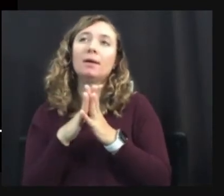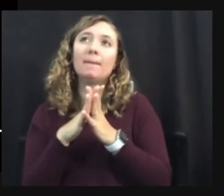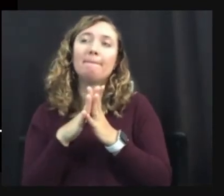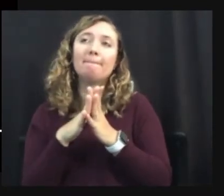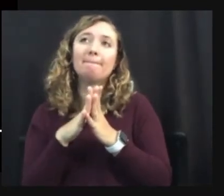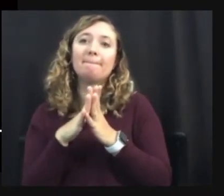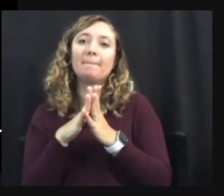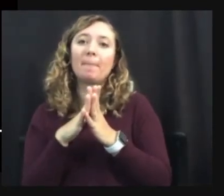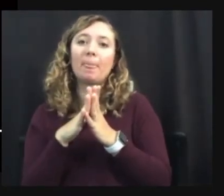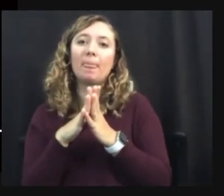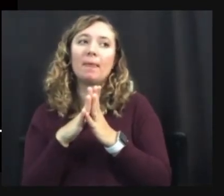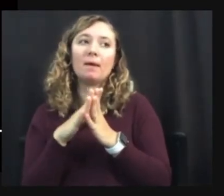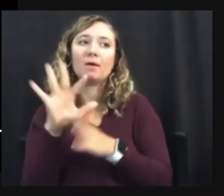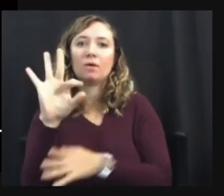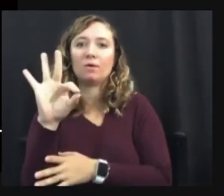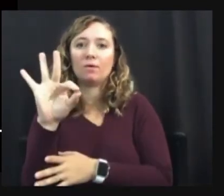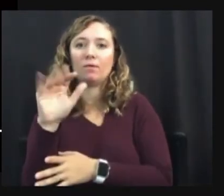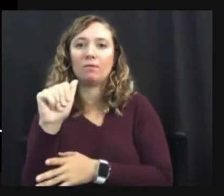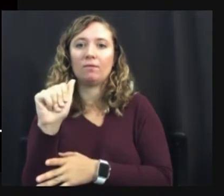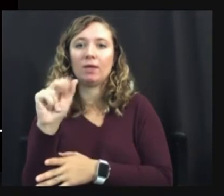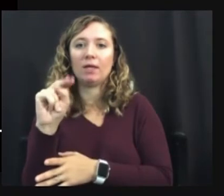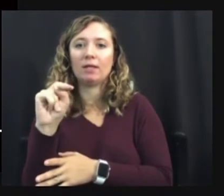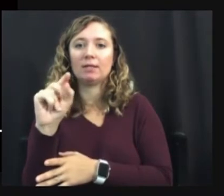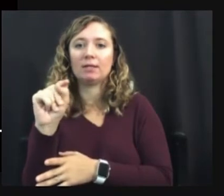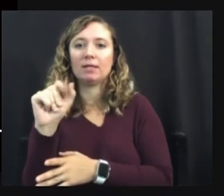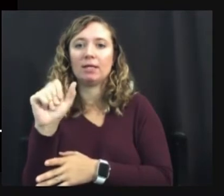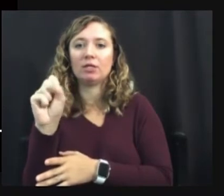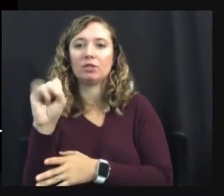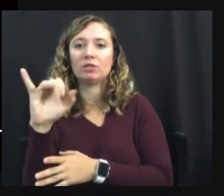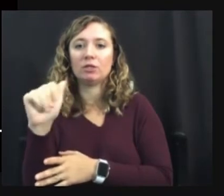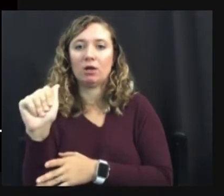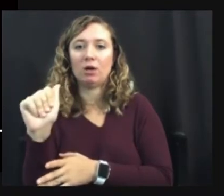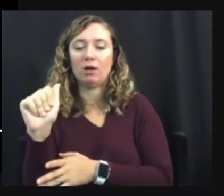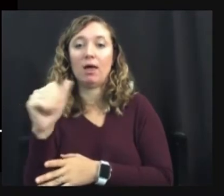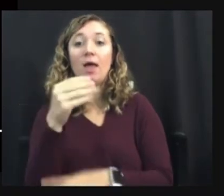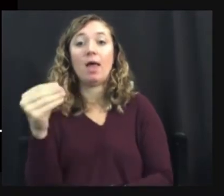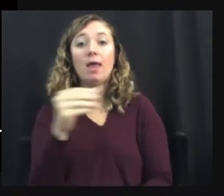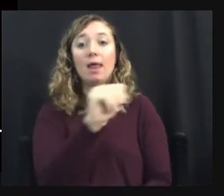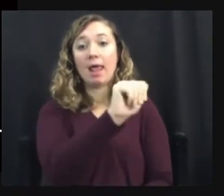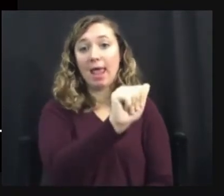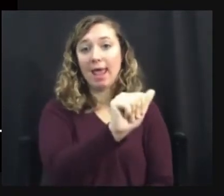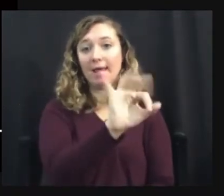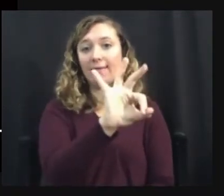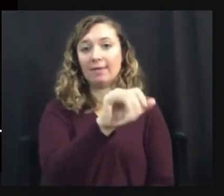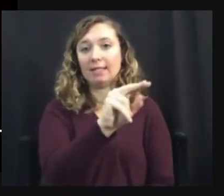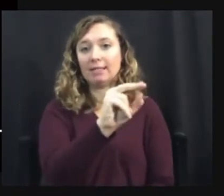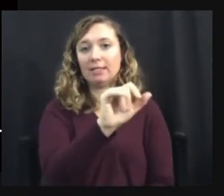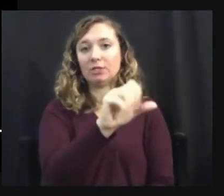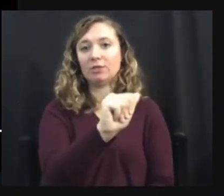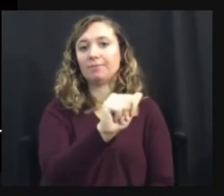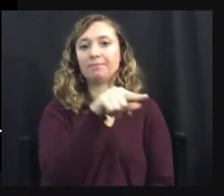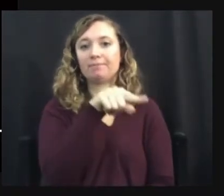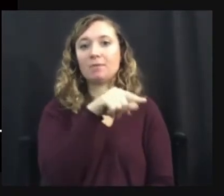Fantasia and aphantasia. Aphantasia is the inability to visualize images.